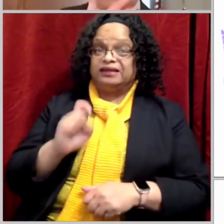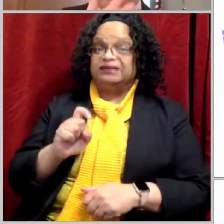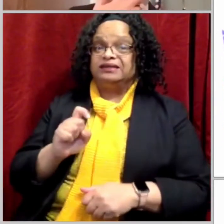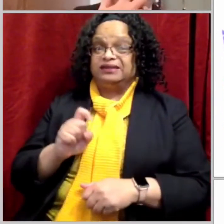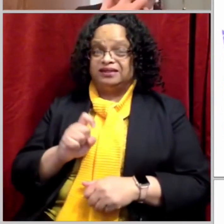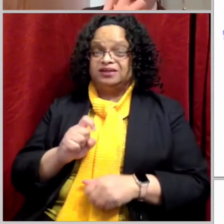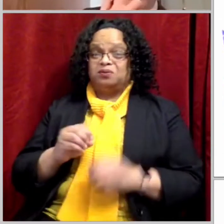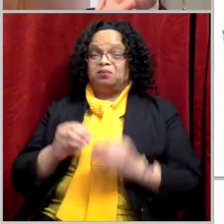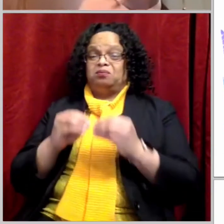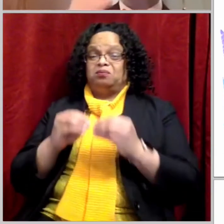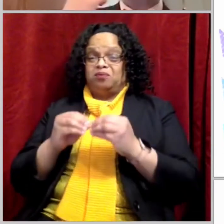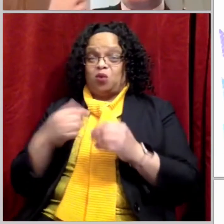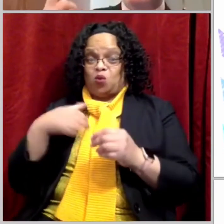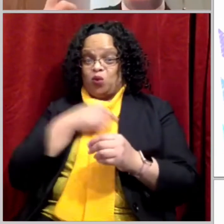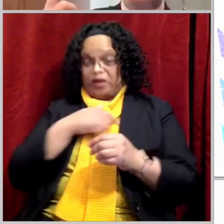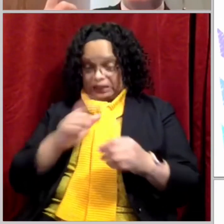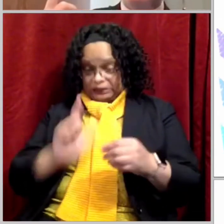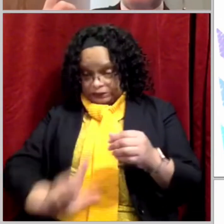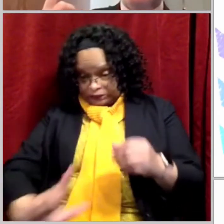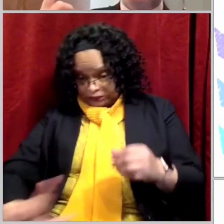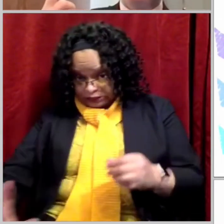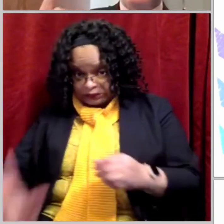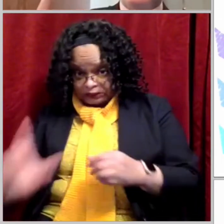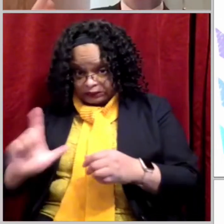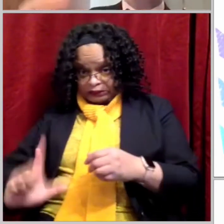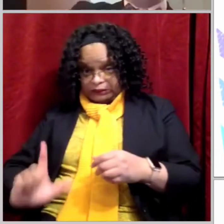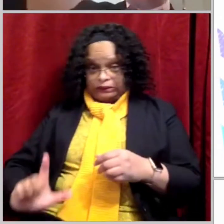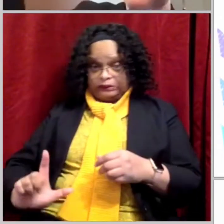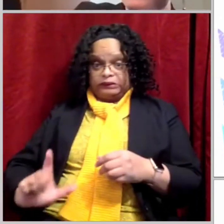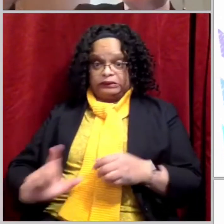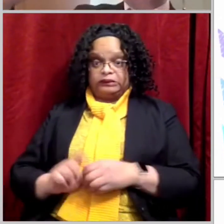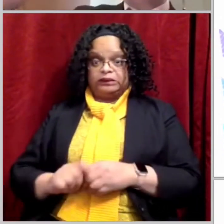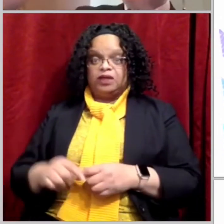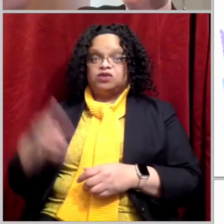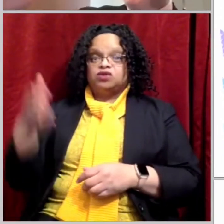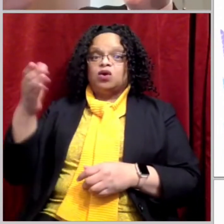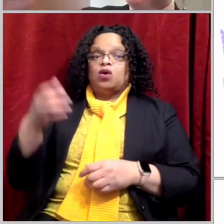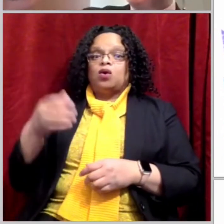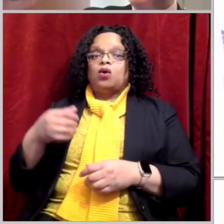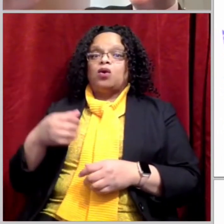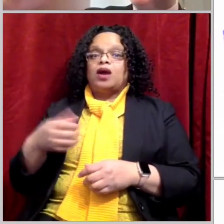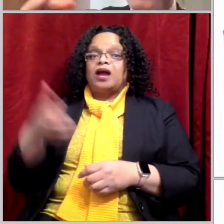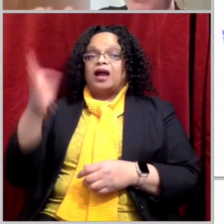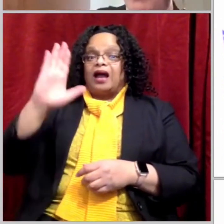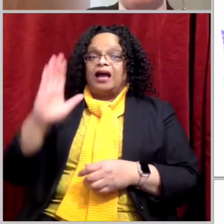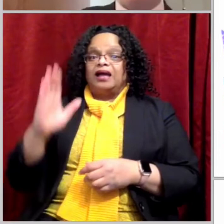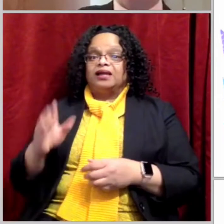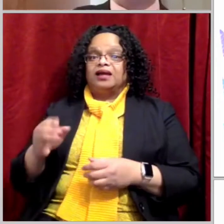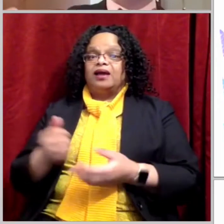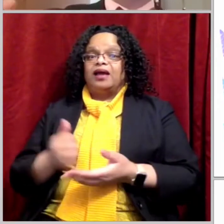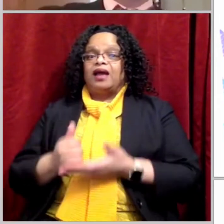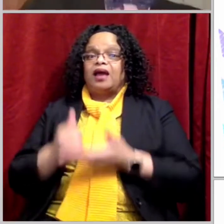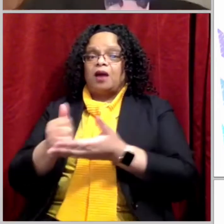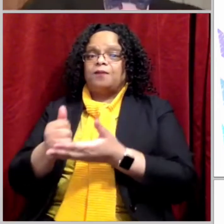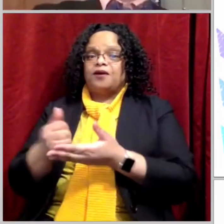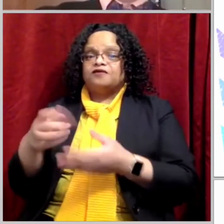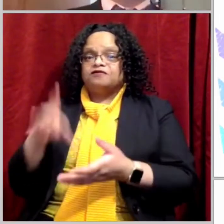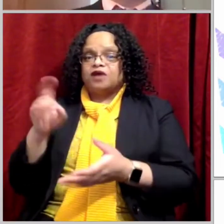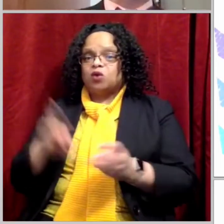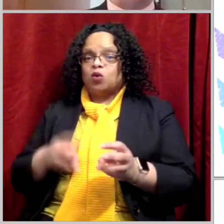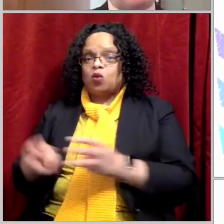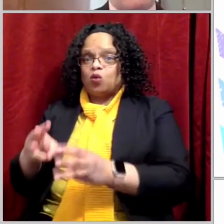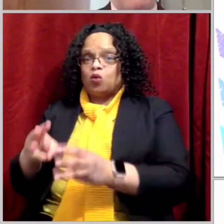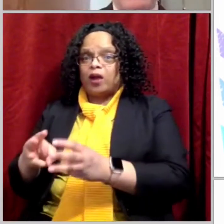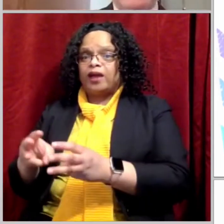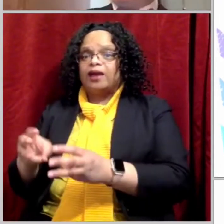We're way below the bar, which thankfully God set low enough for us in order to be able to fulfill all the